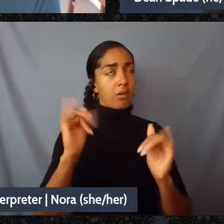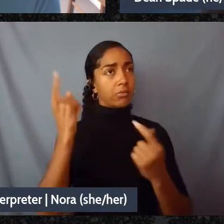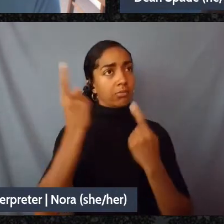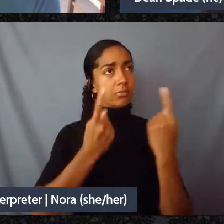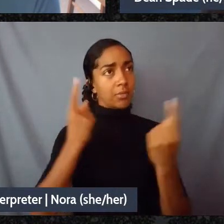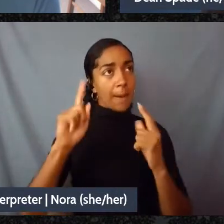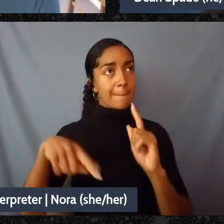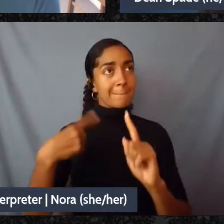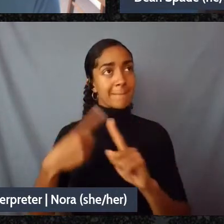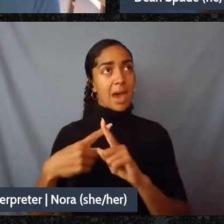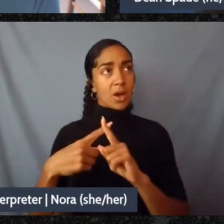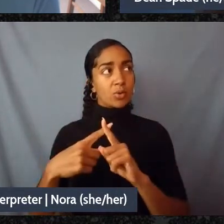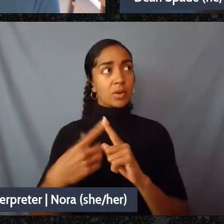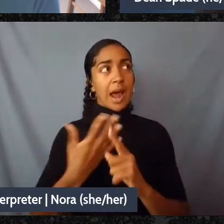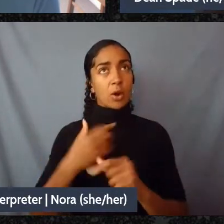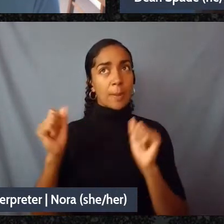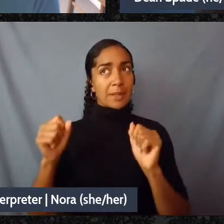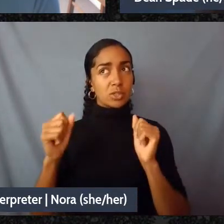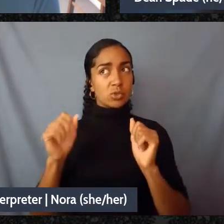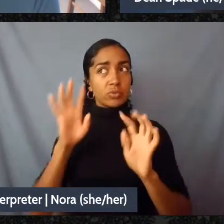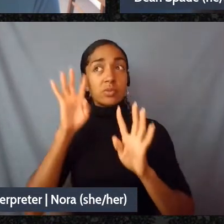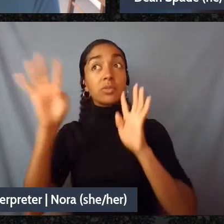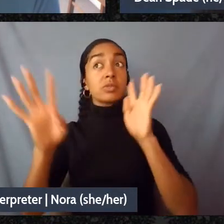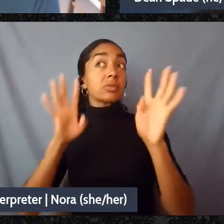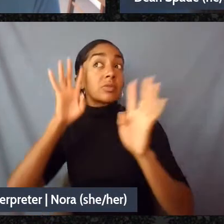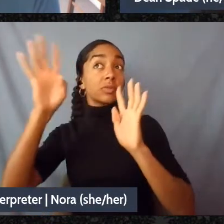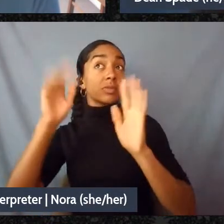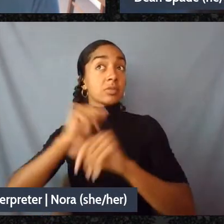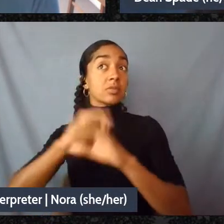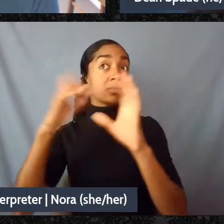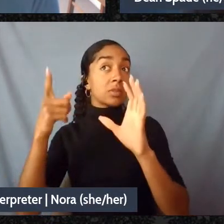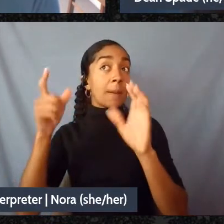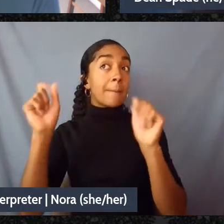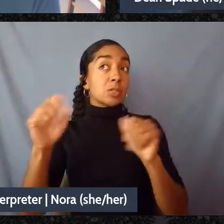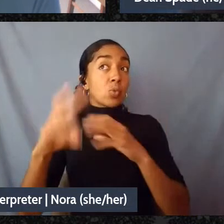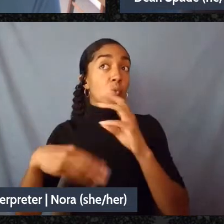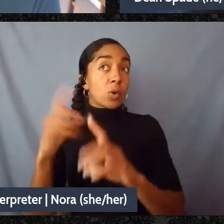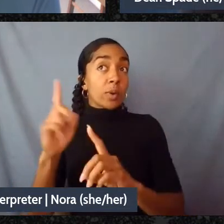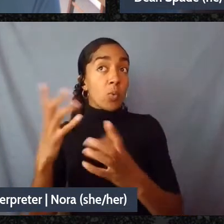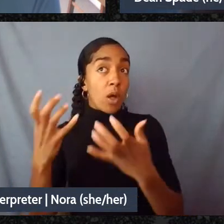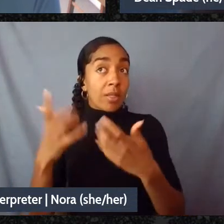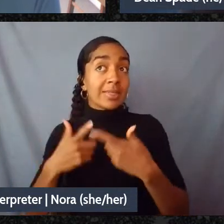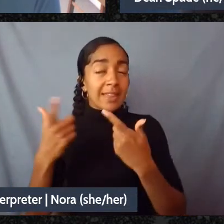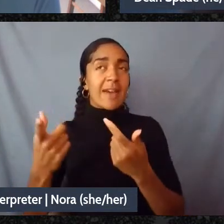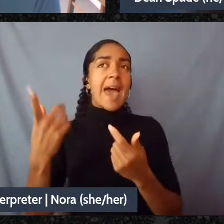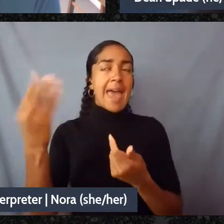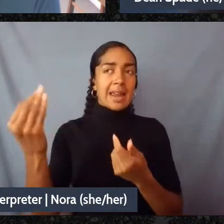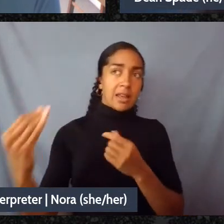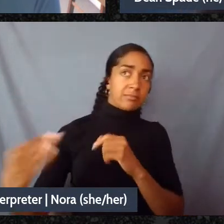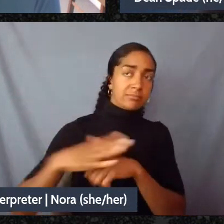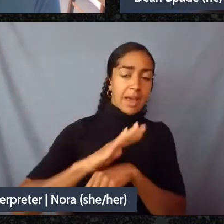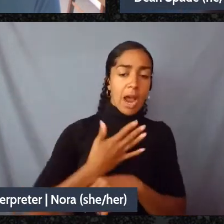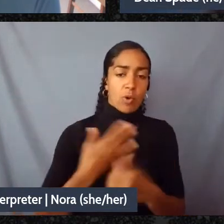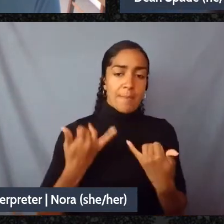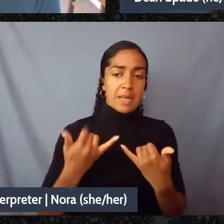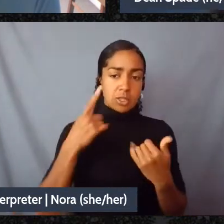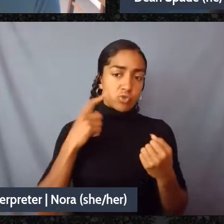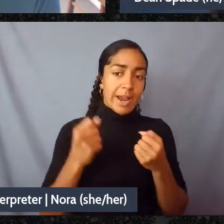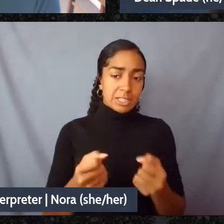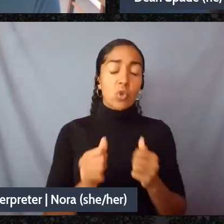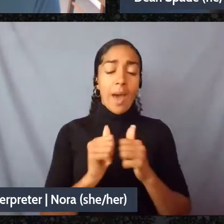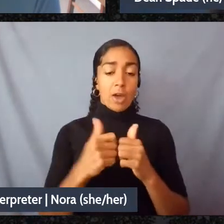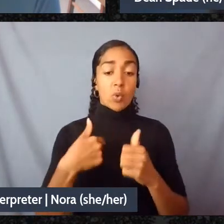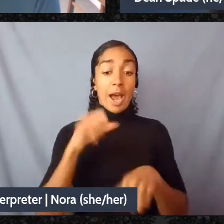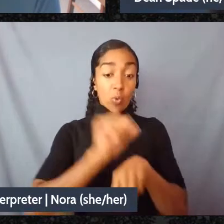relates to our immediate strategy so how can I work for Medicare for all while I don't imagine